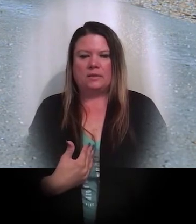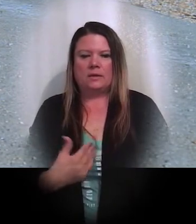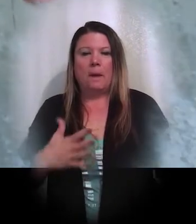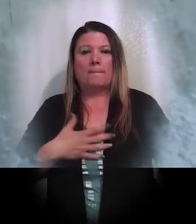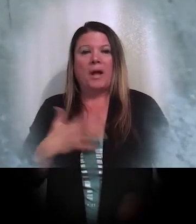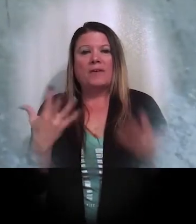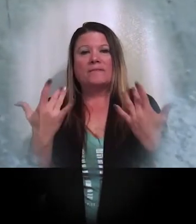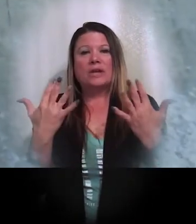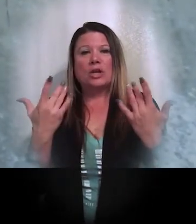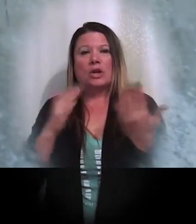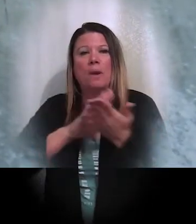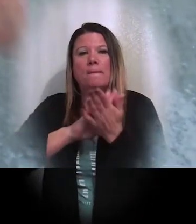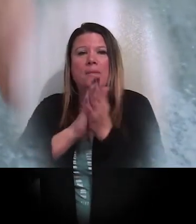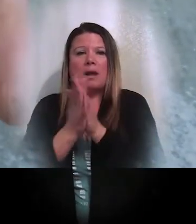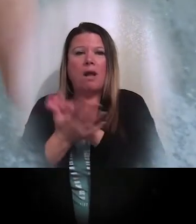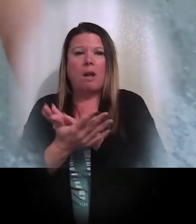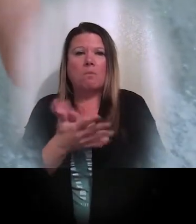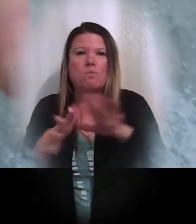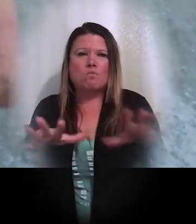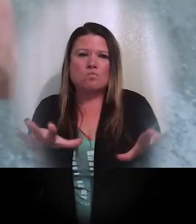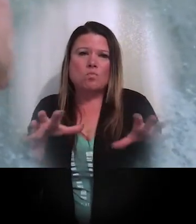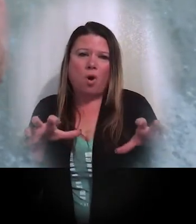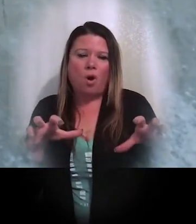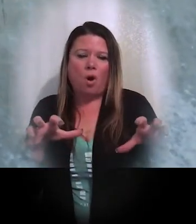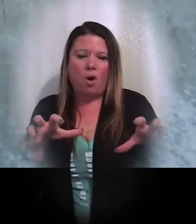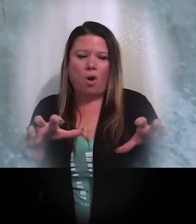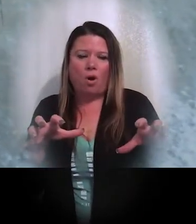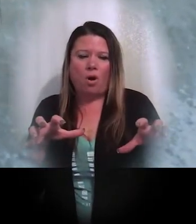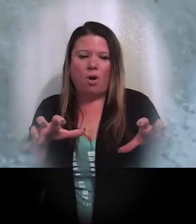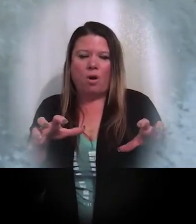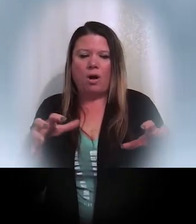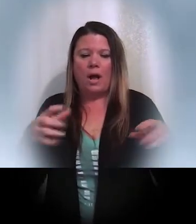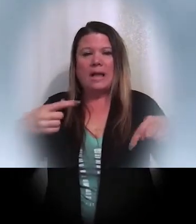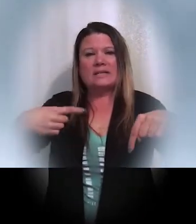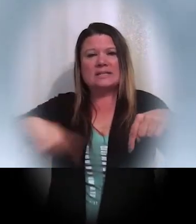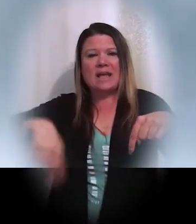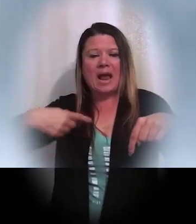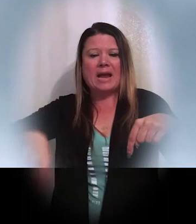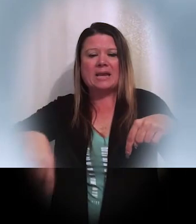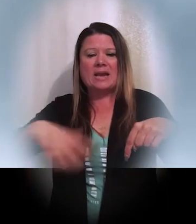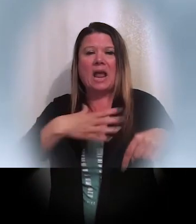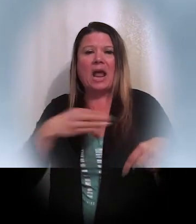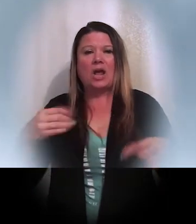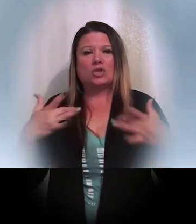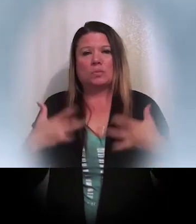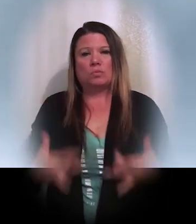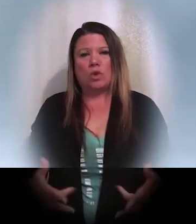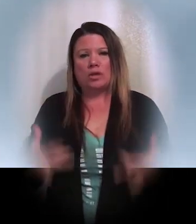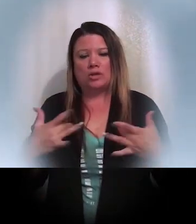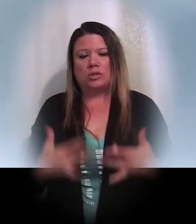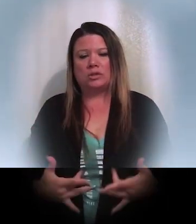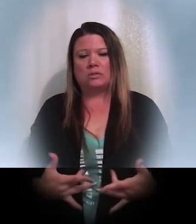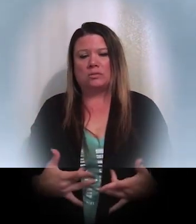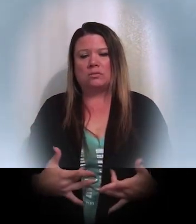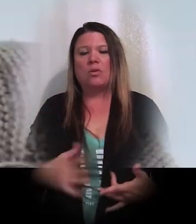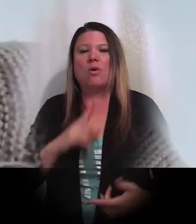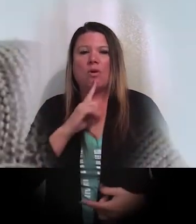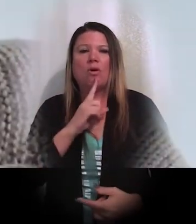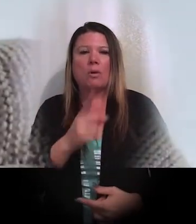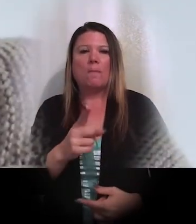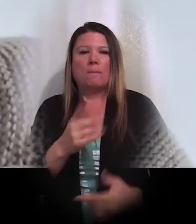my fingers become raw, anxiety and depression